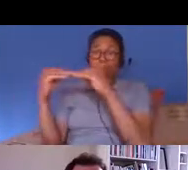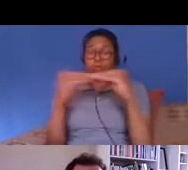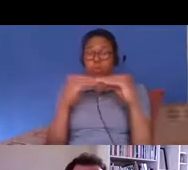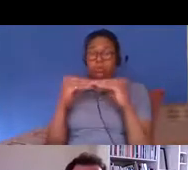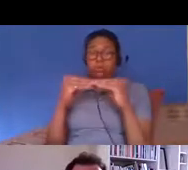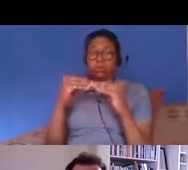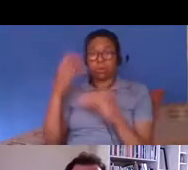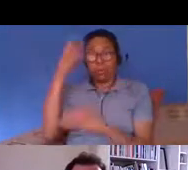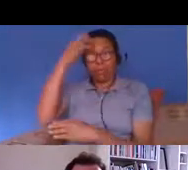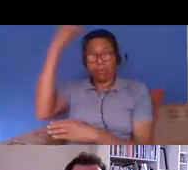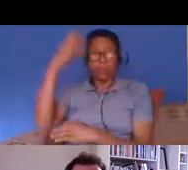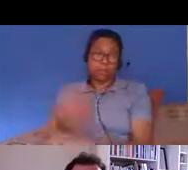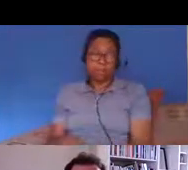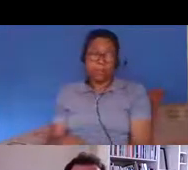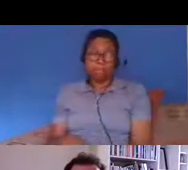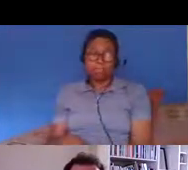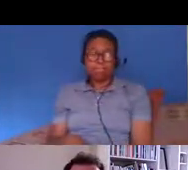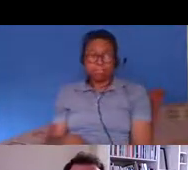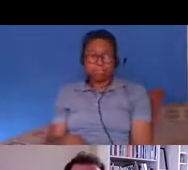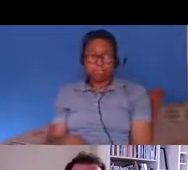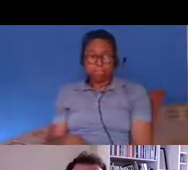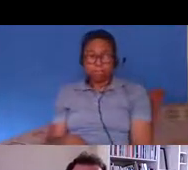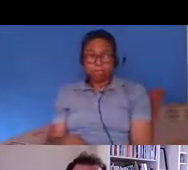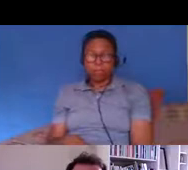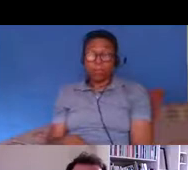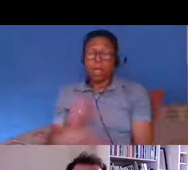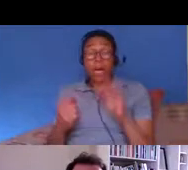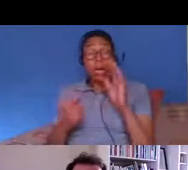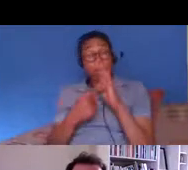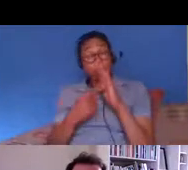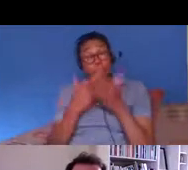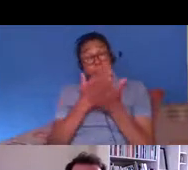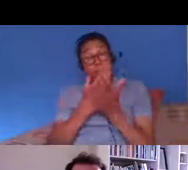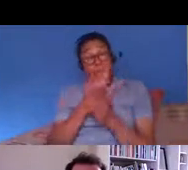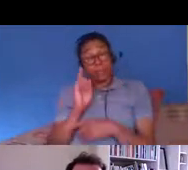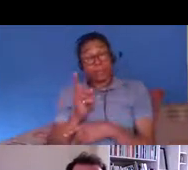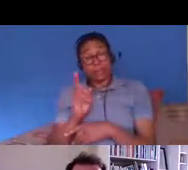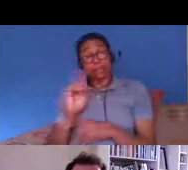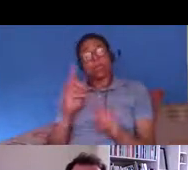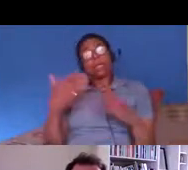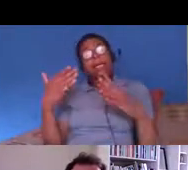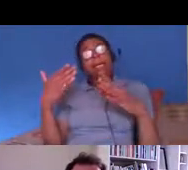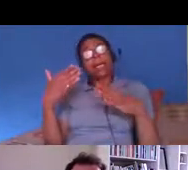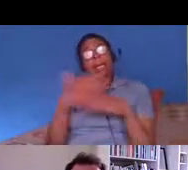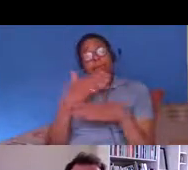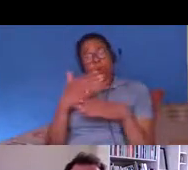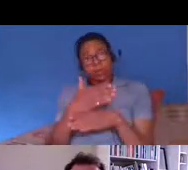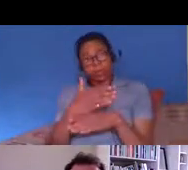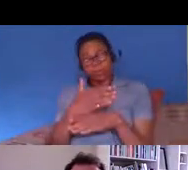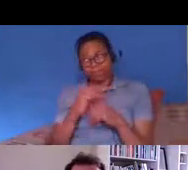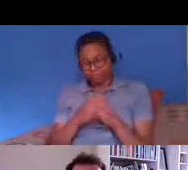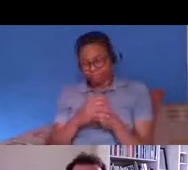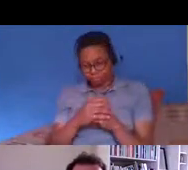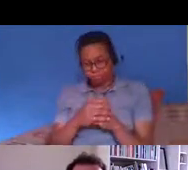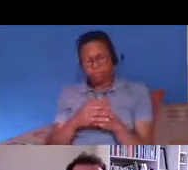other areas as well um one important element of this is employment and employment checks um for